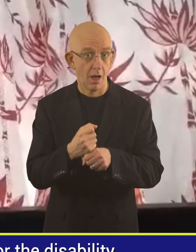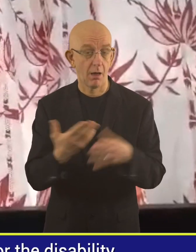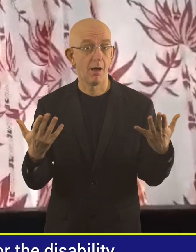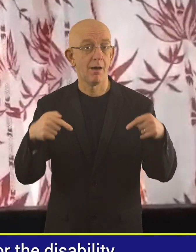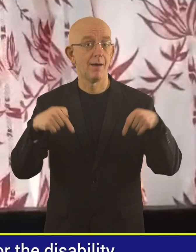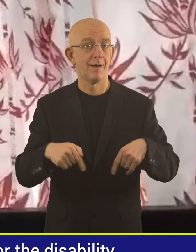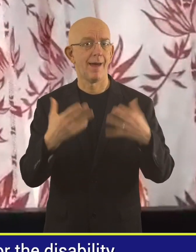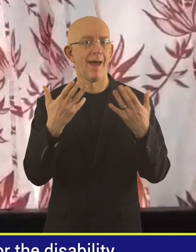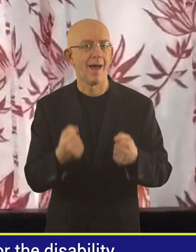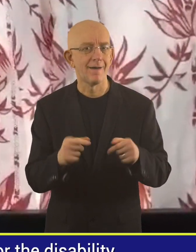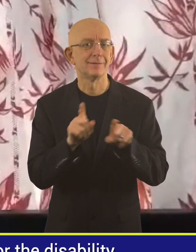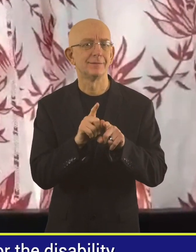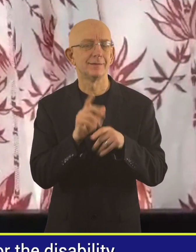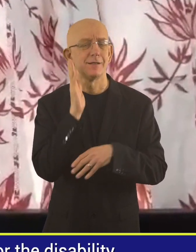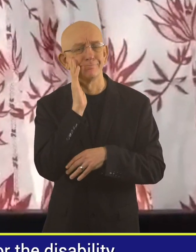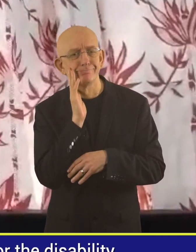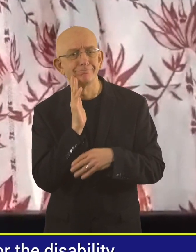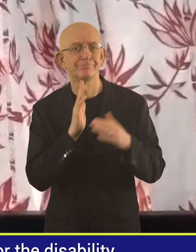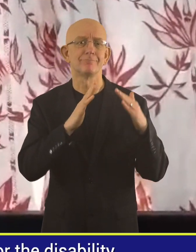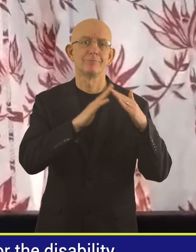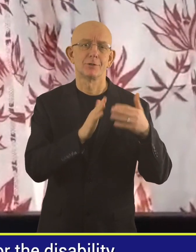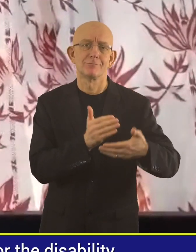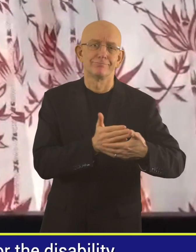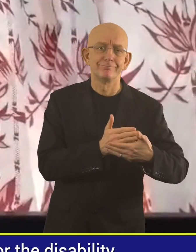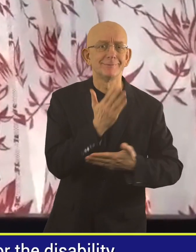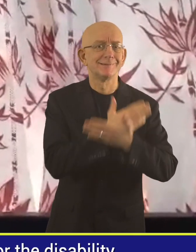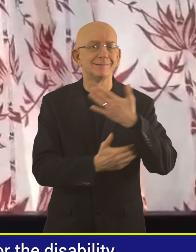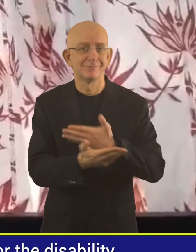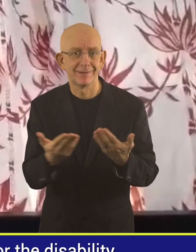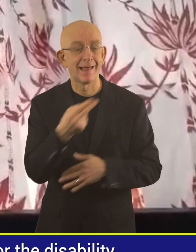we have a safe house for